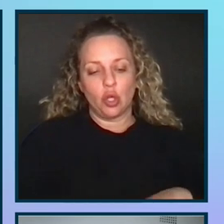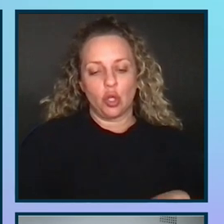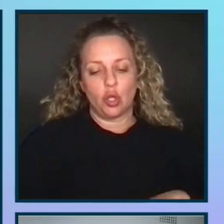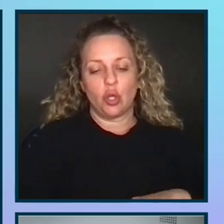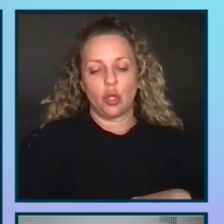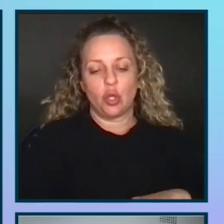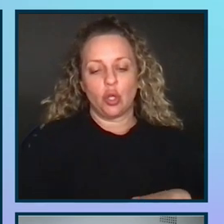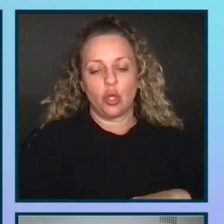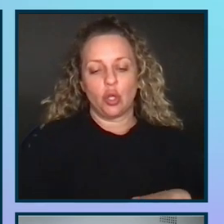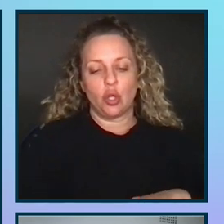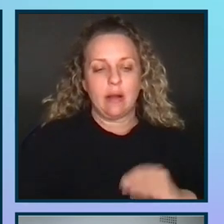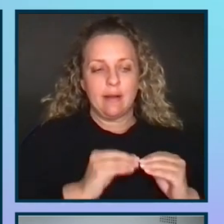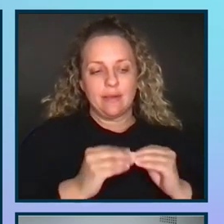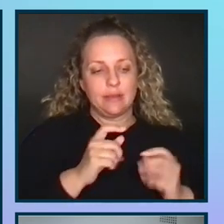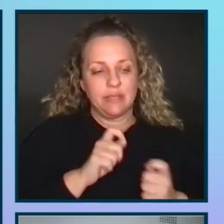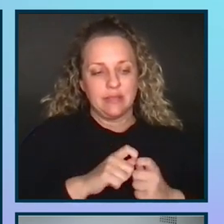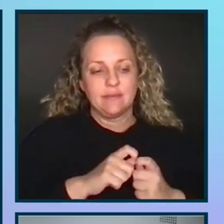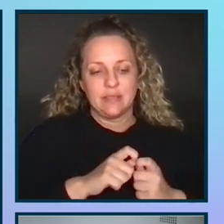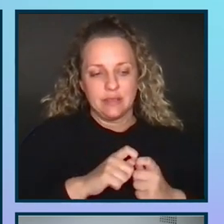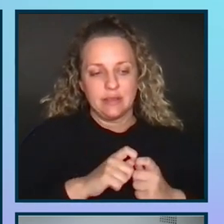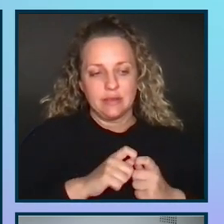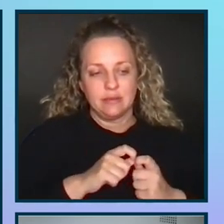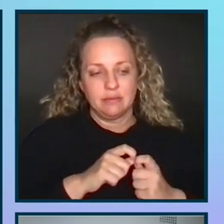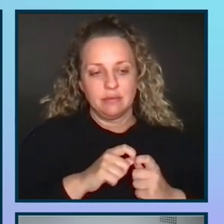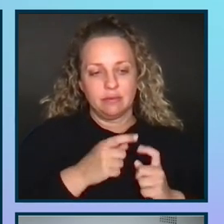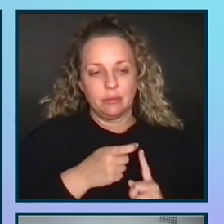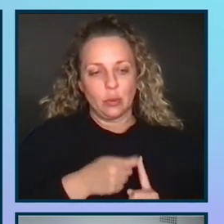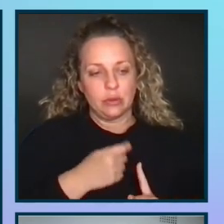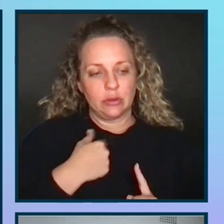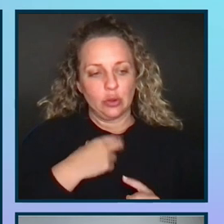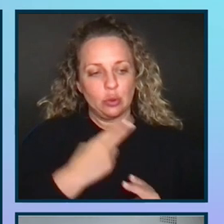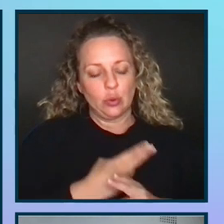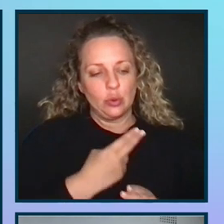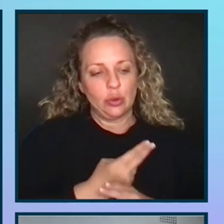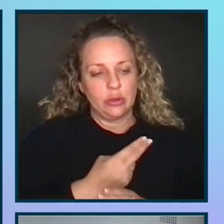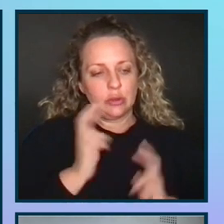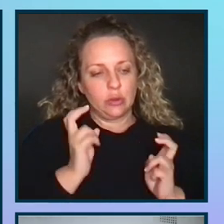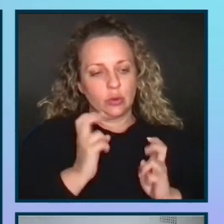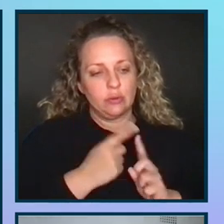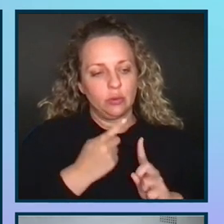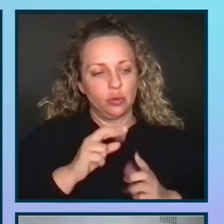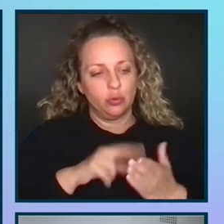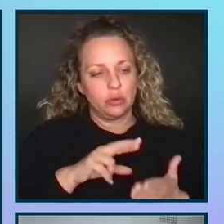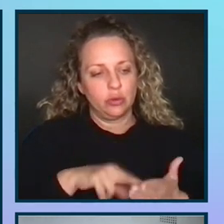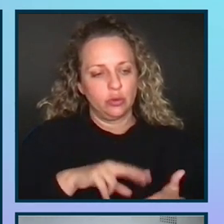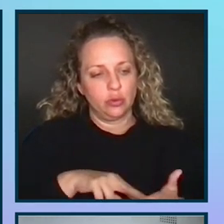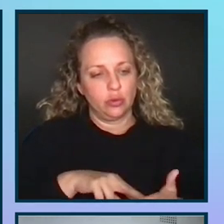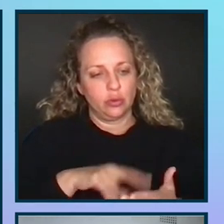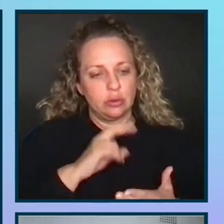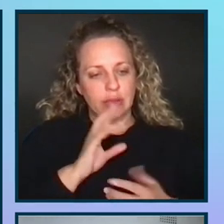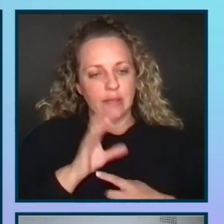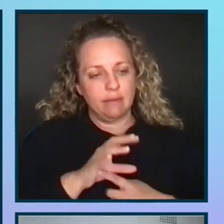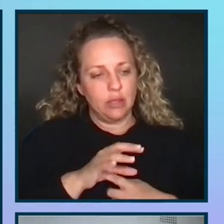specific components. So definitely utilize like quotes that come from your research and video